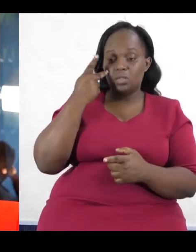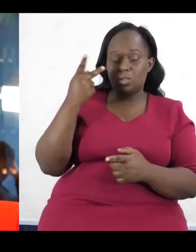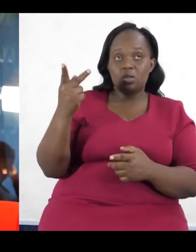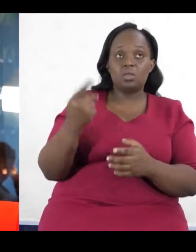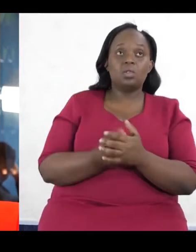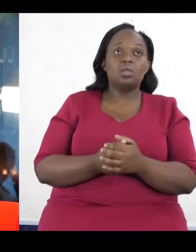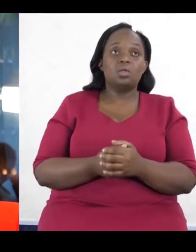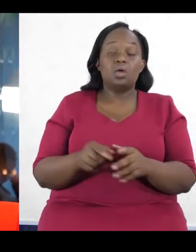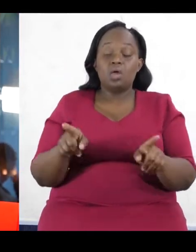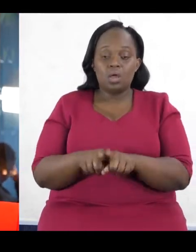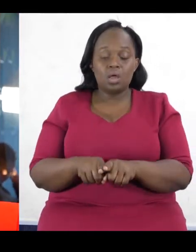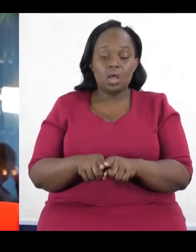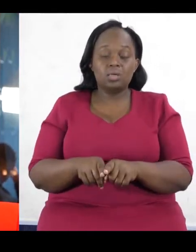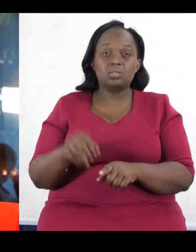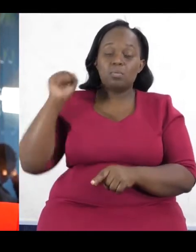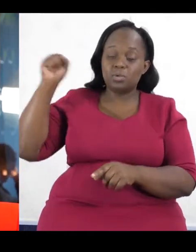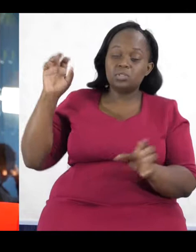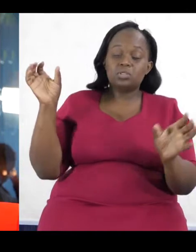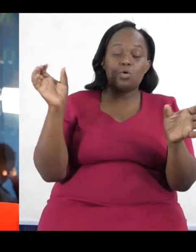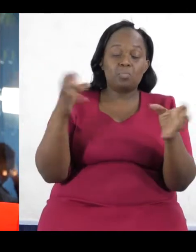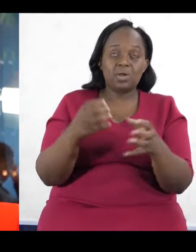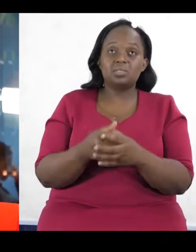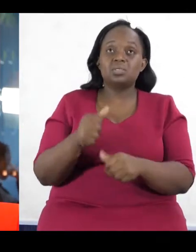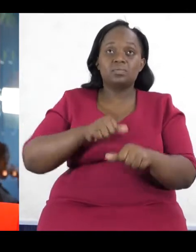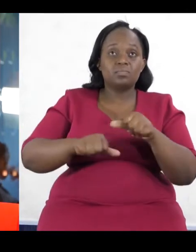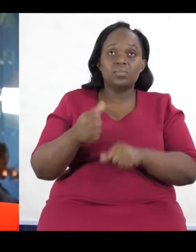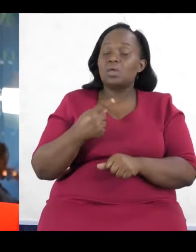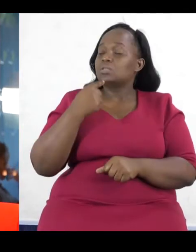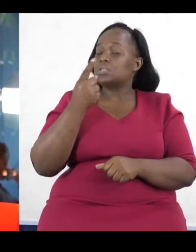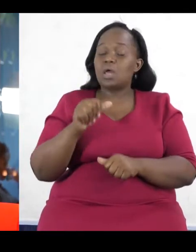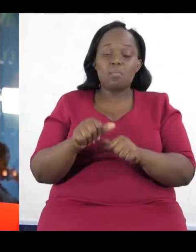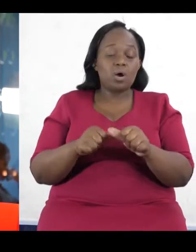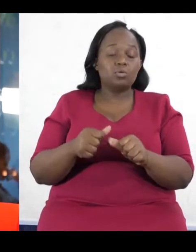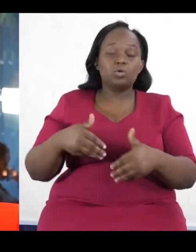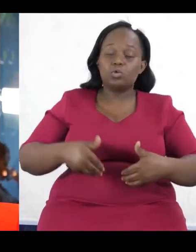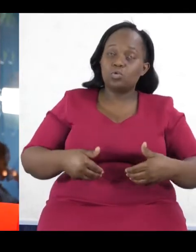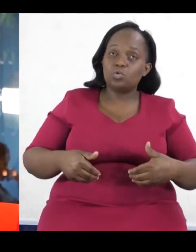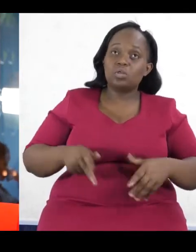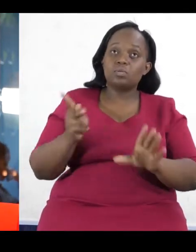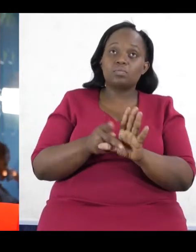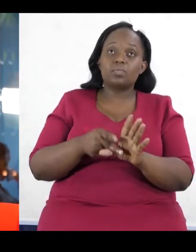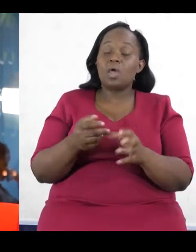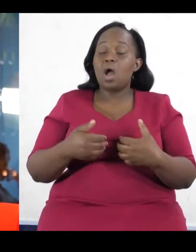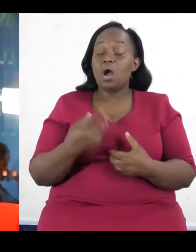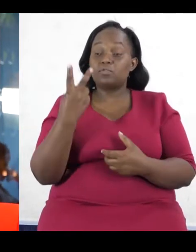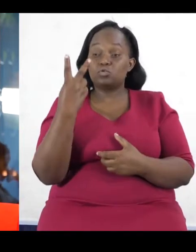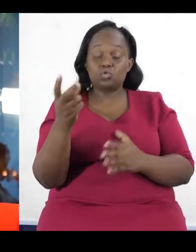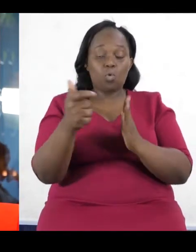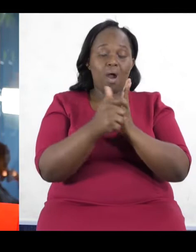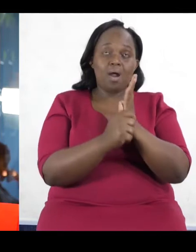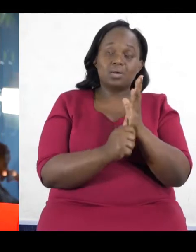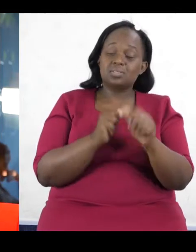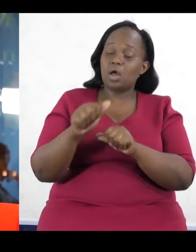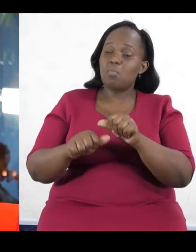about youth participation. And I think there are, like, two clauses on youth engagement. And both are very vague and put limited